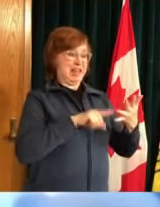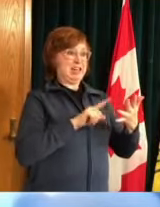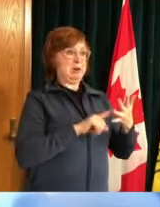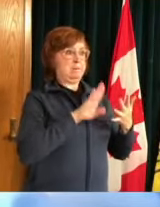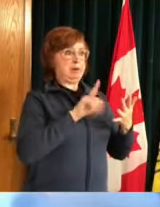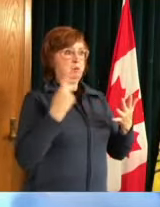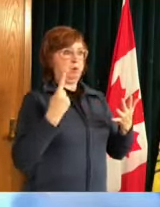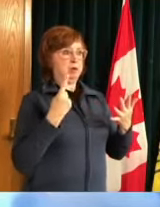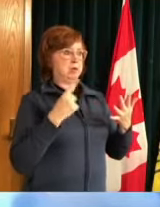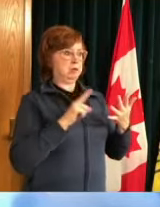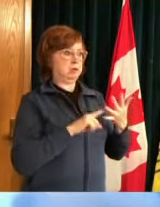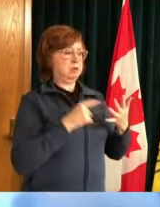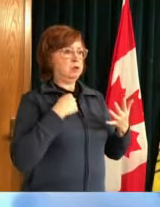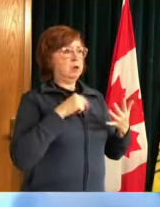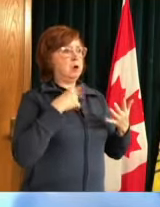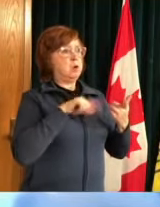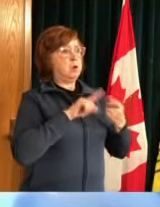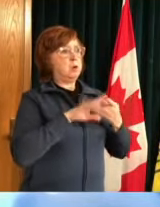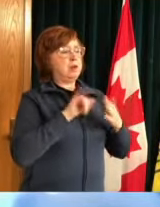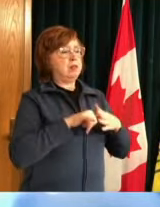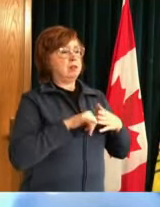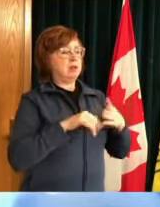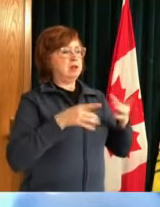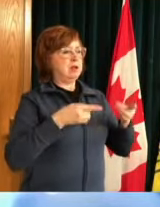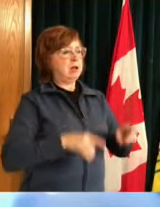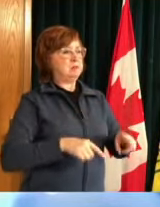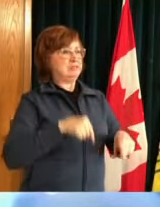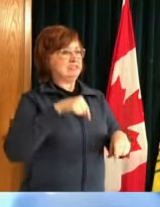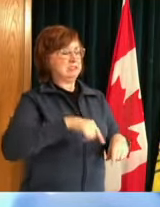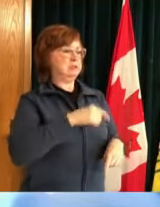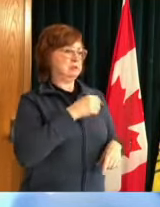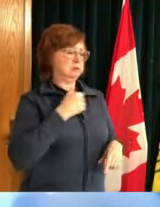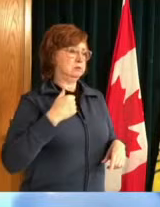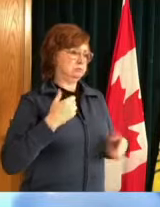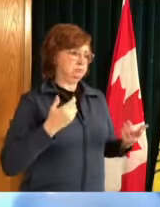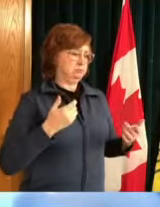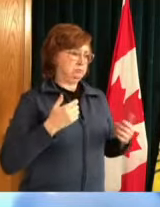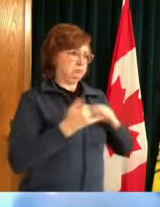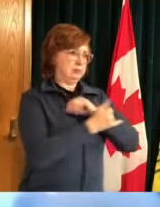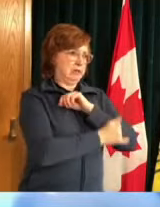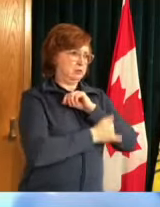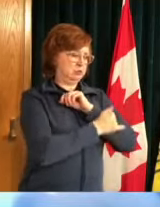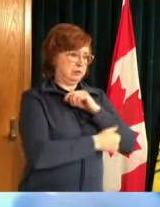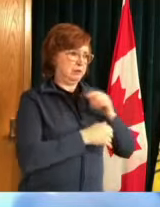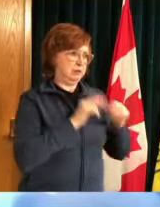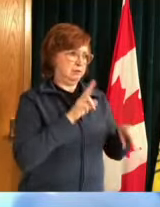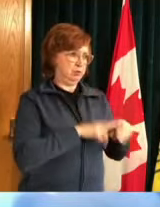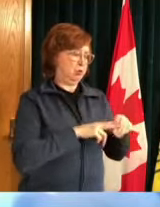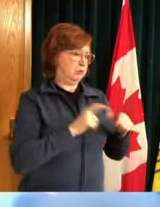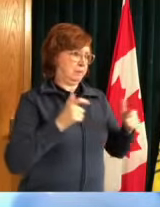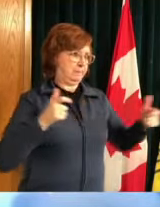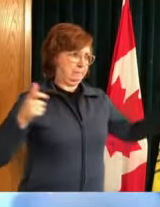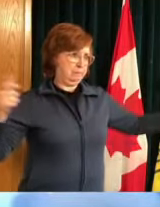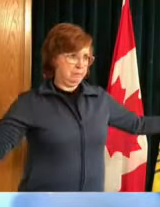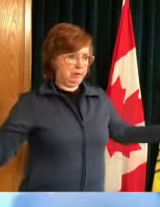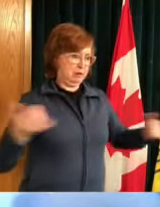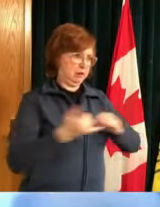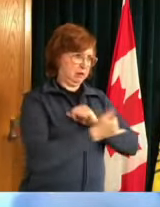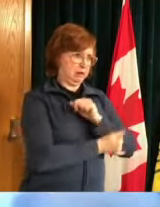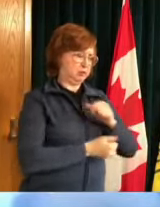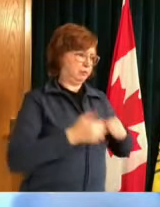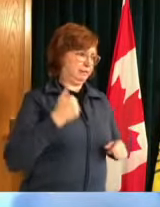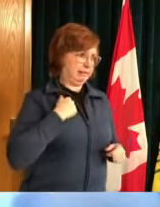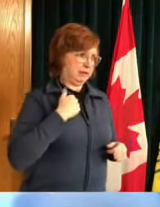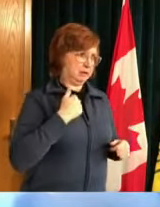like in canada it is to some extent inevitable that they will you know increase anywhere in canada but we